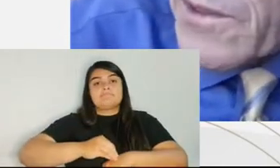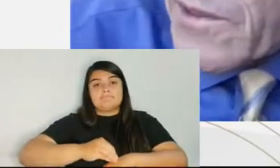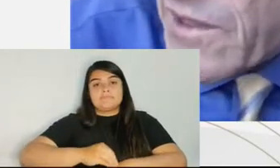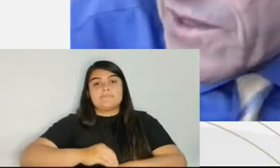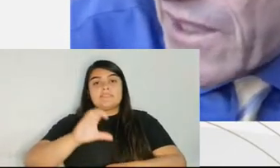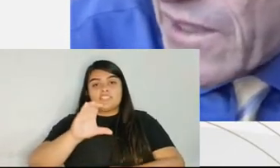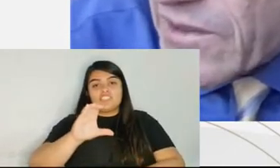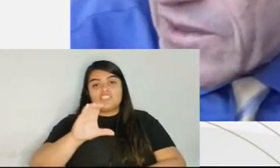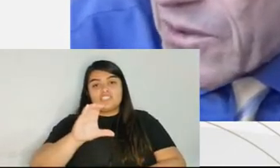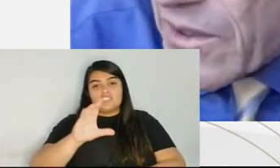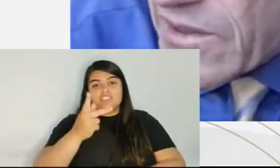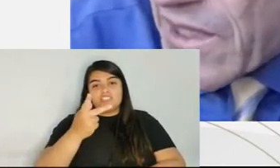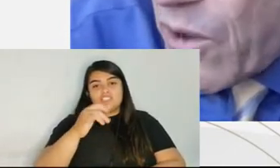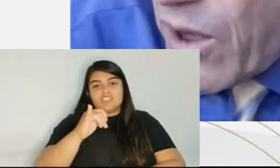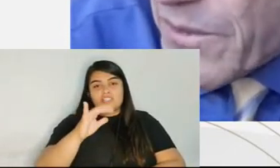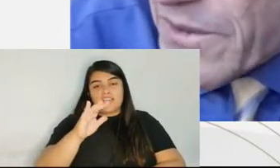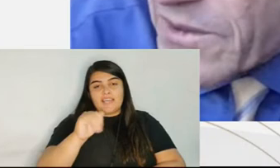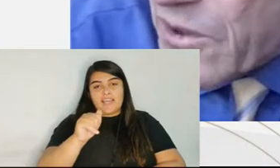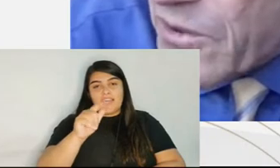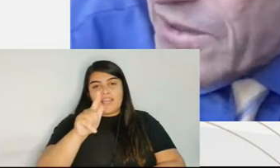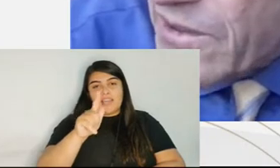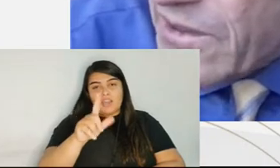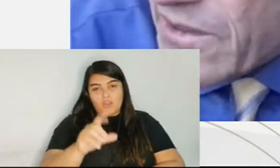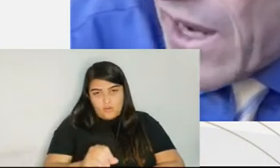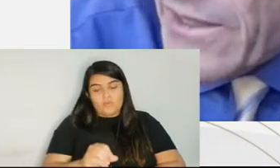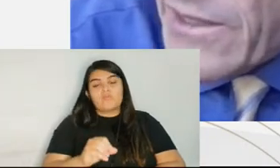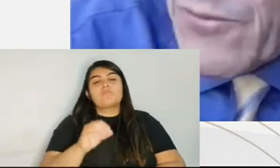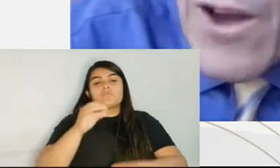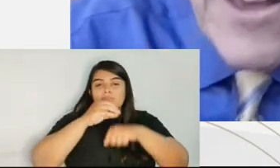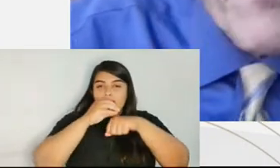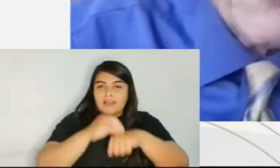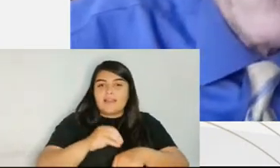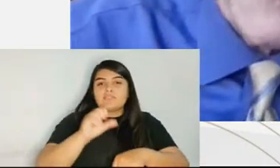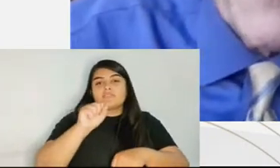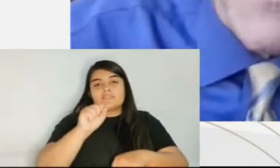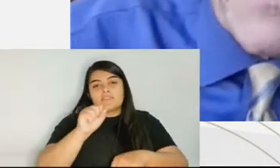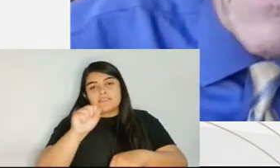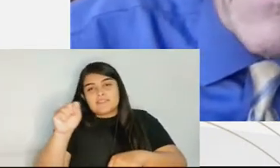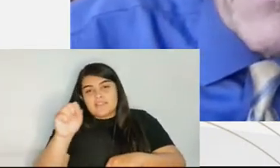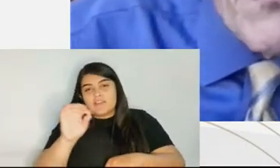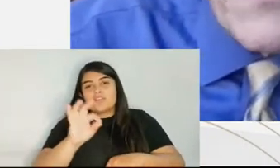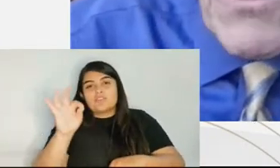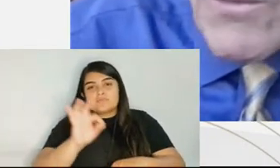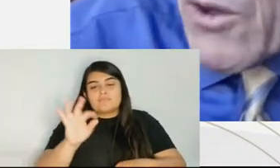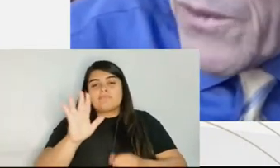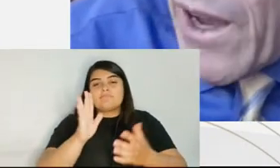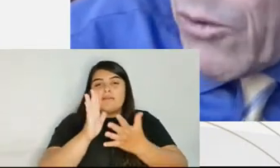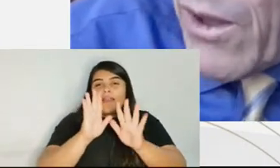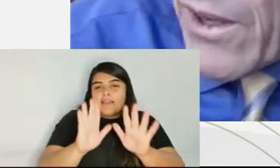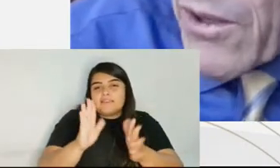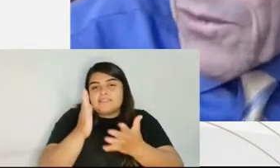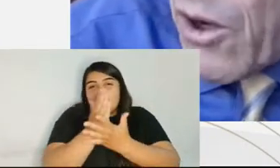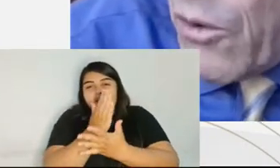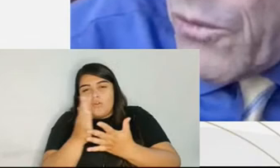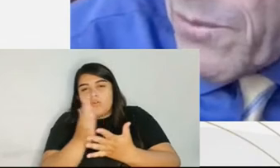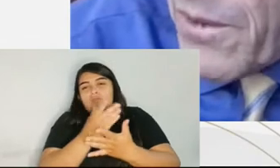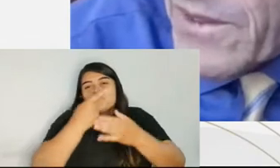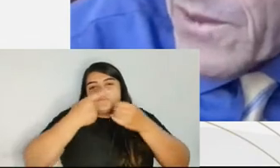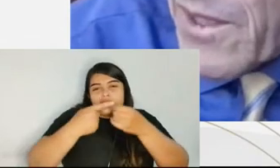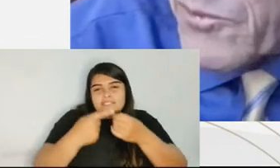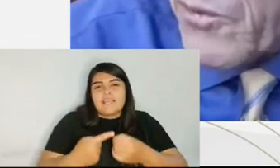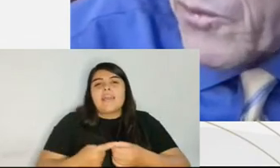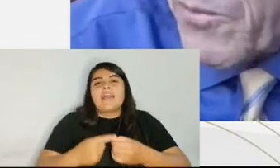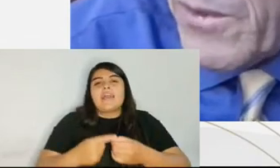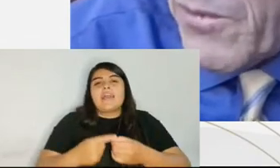jurisdictions, say in St. Paul, Minnesota, 95%. The only outlier, the only